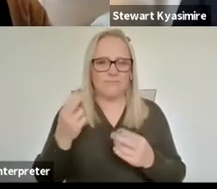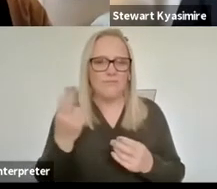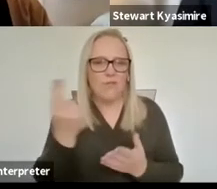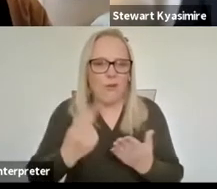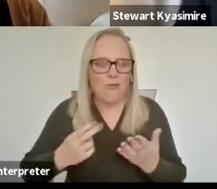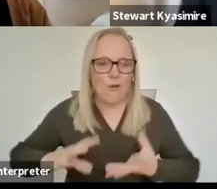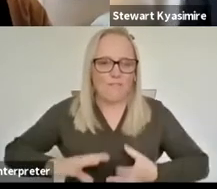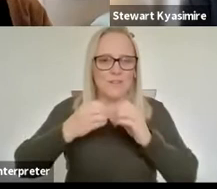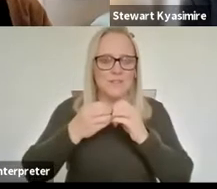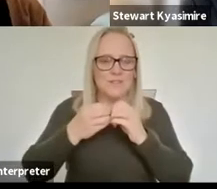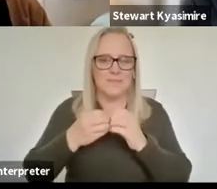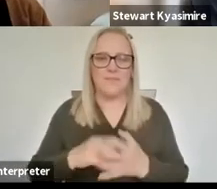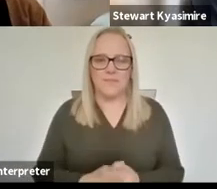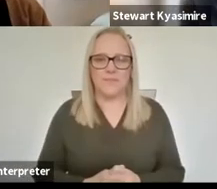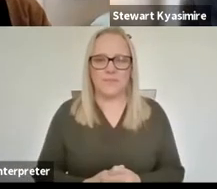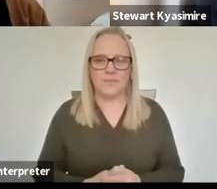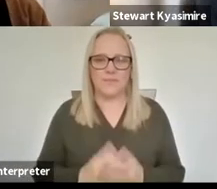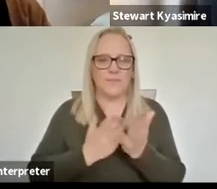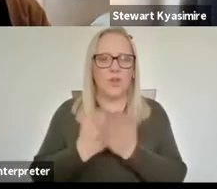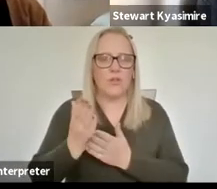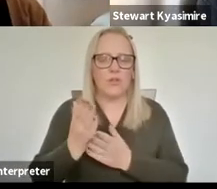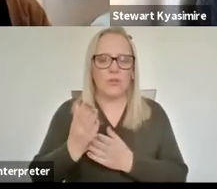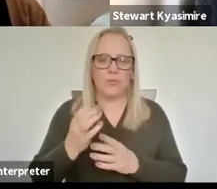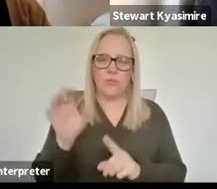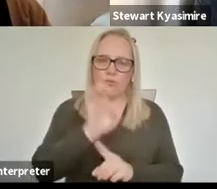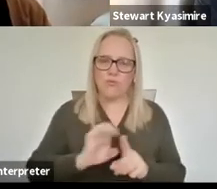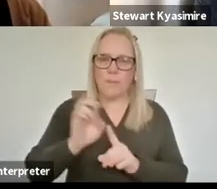Europe and also North America.